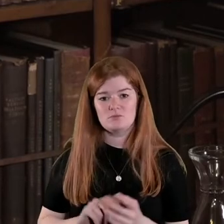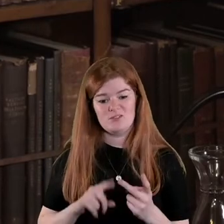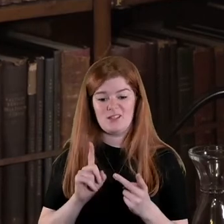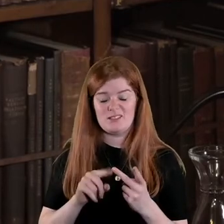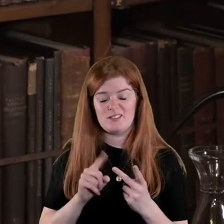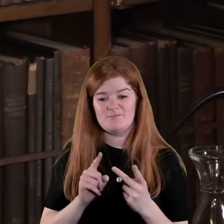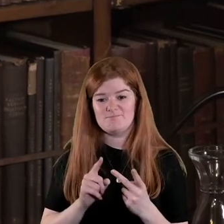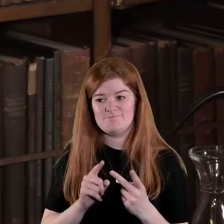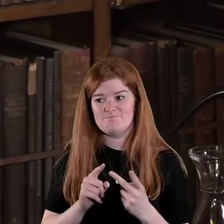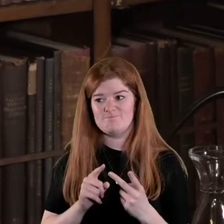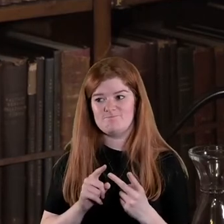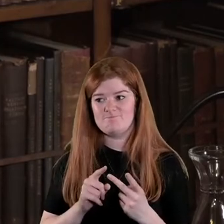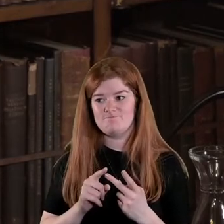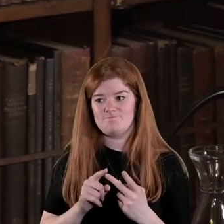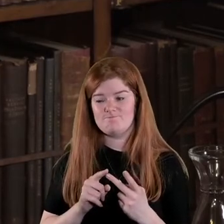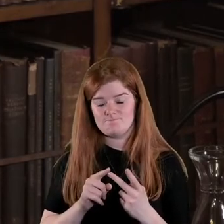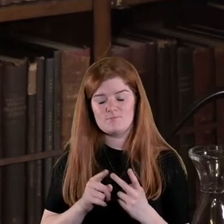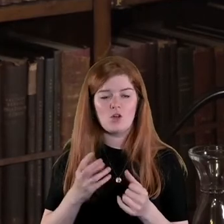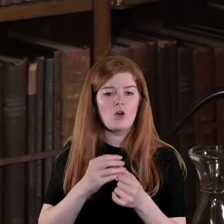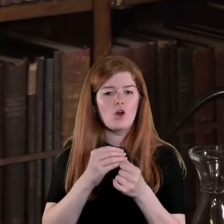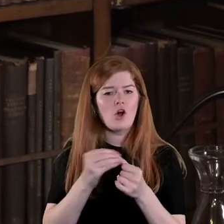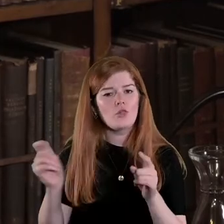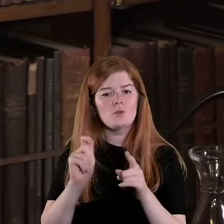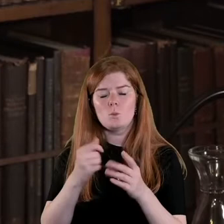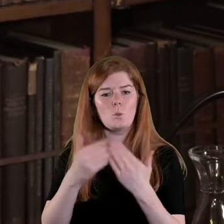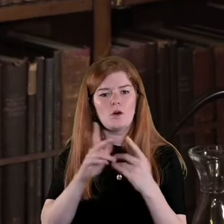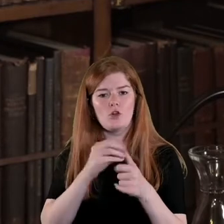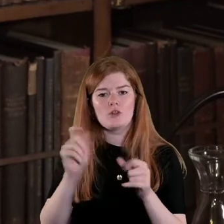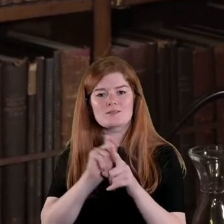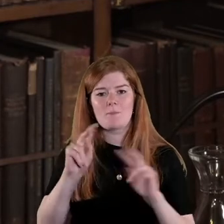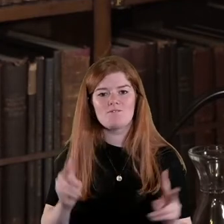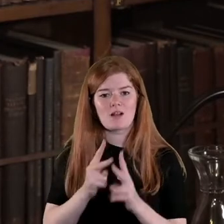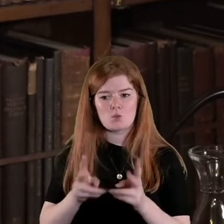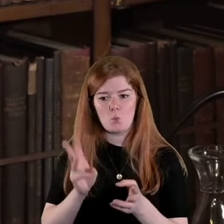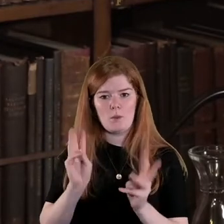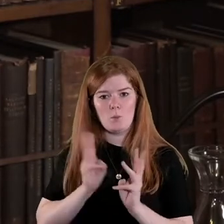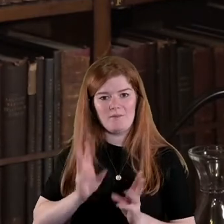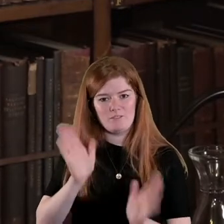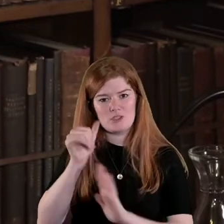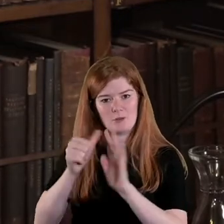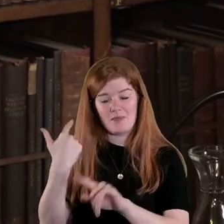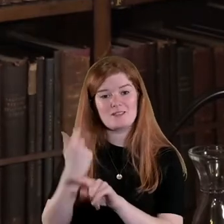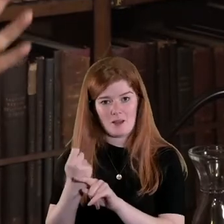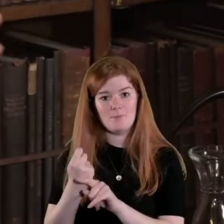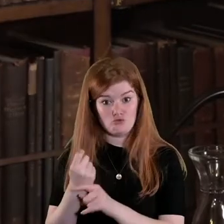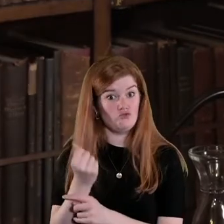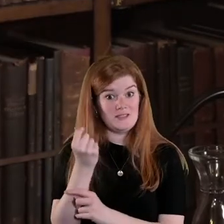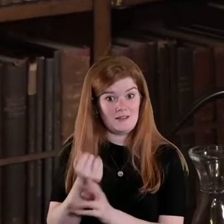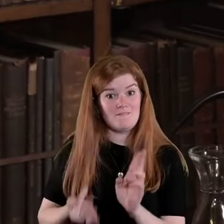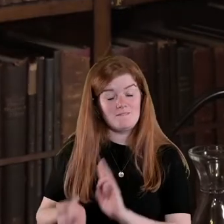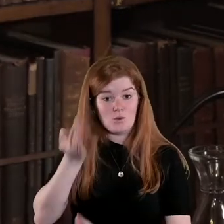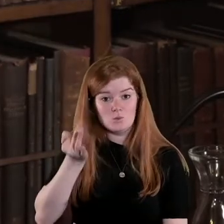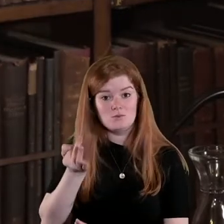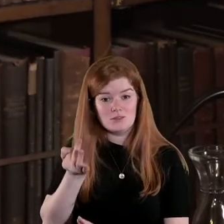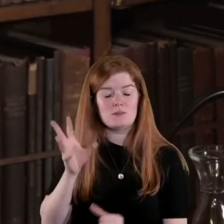I suppose the other kinds of violence that women experienced in this period has recently come to the